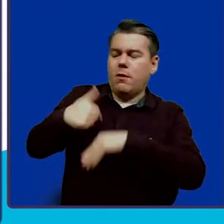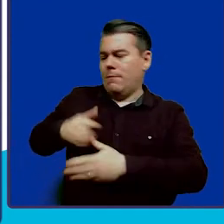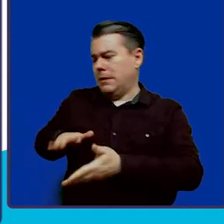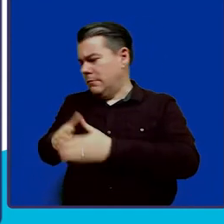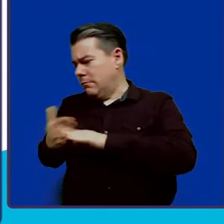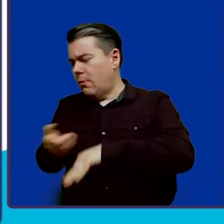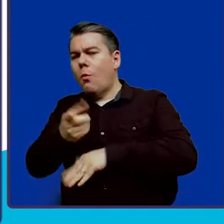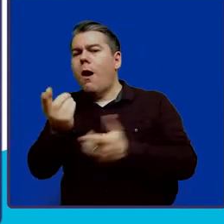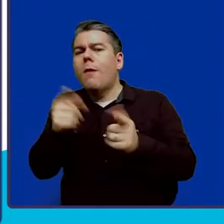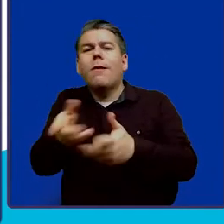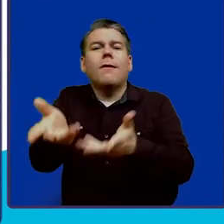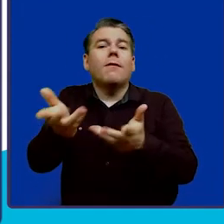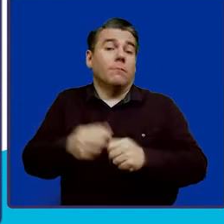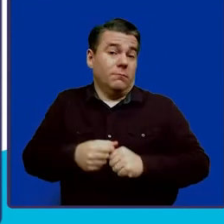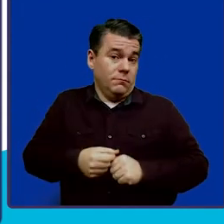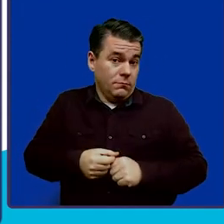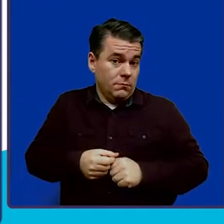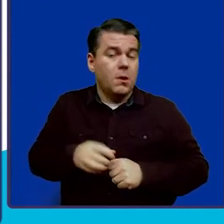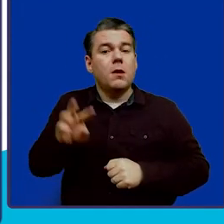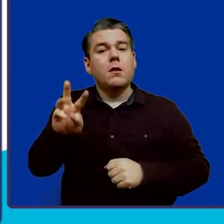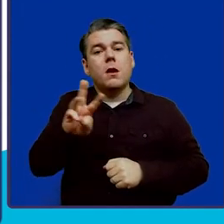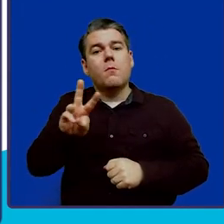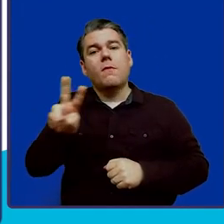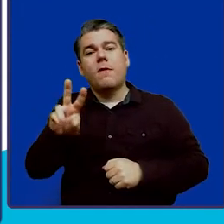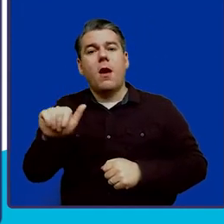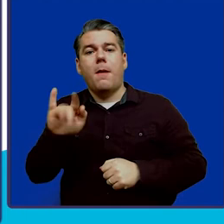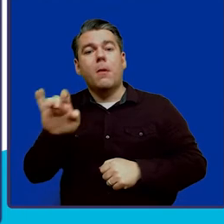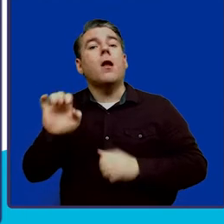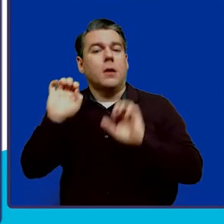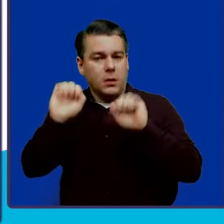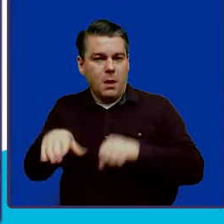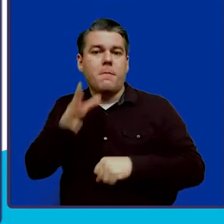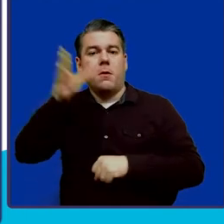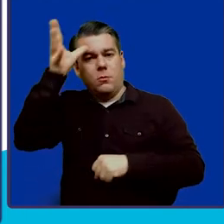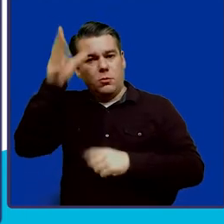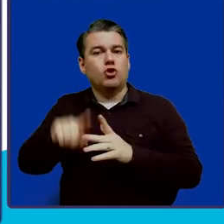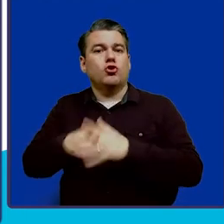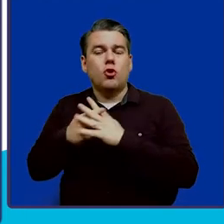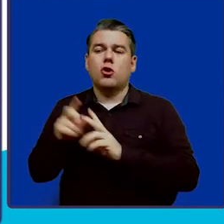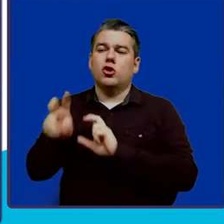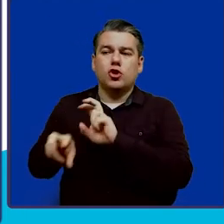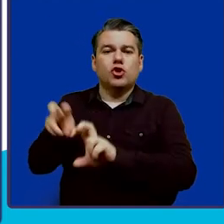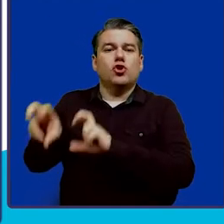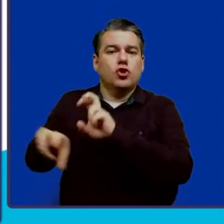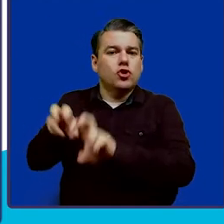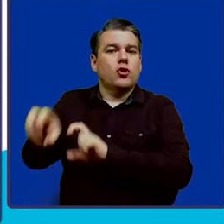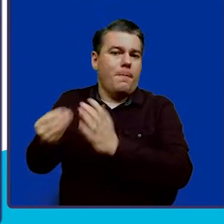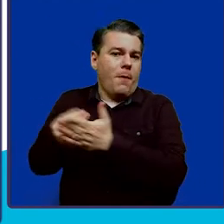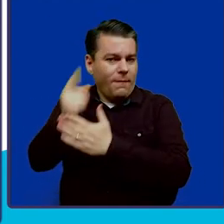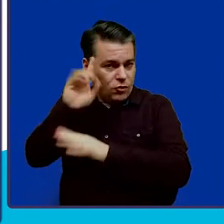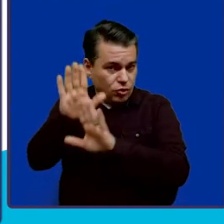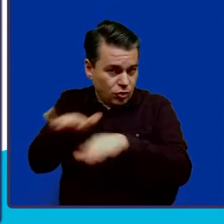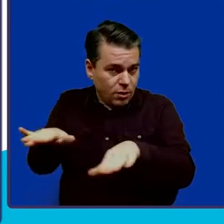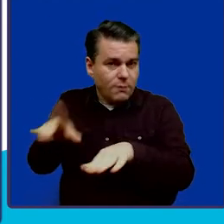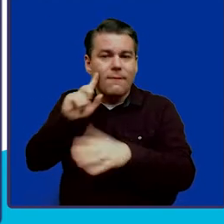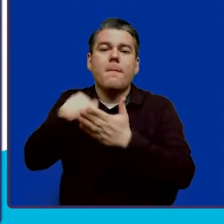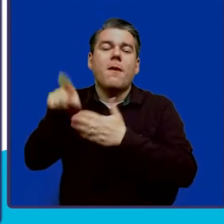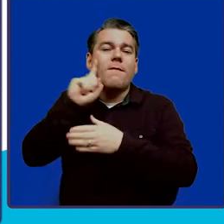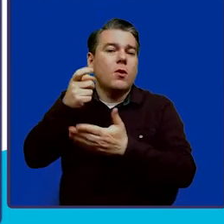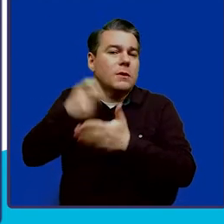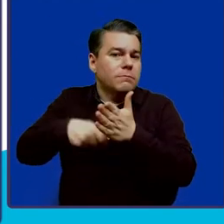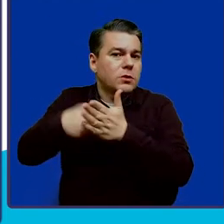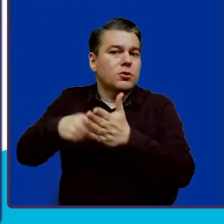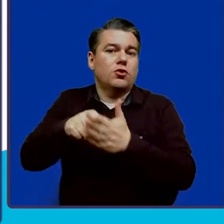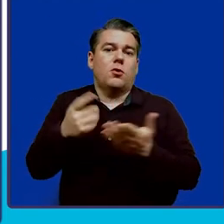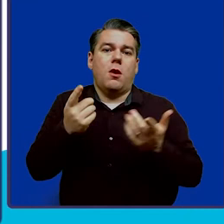away. So WVABL accounts allow for the parents to start building a nest egg for their child, to pay for expenses that